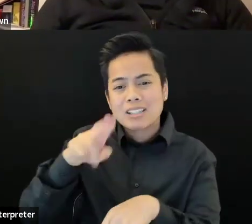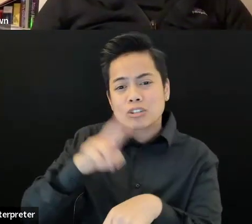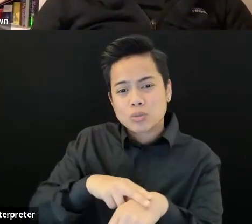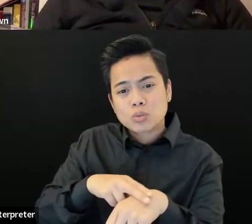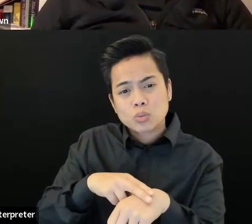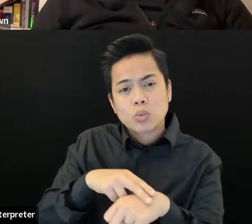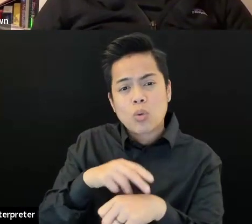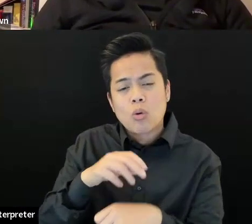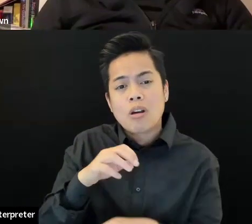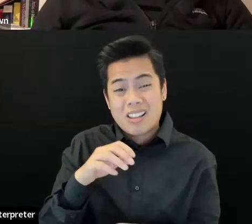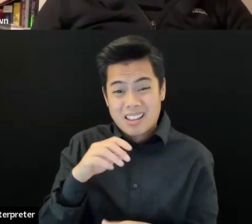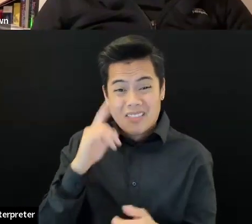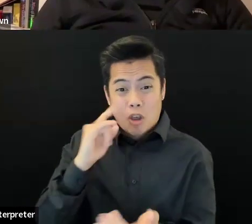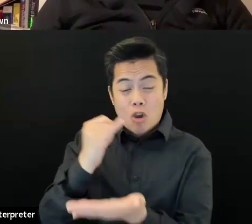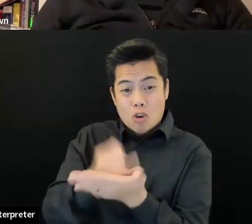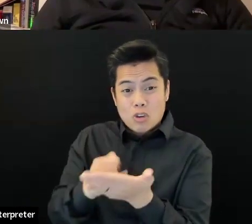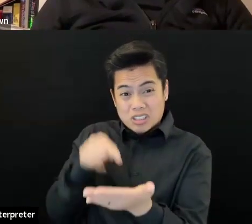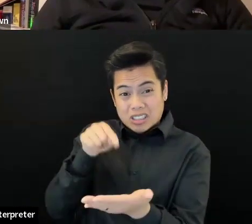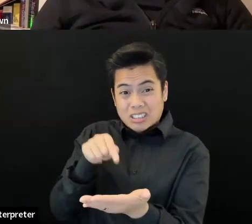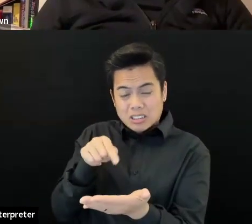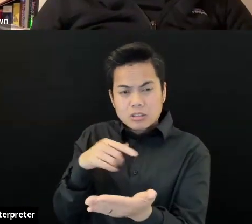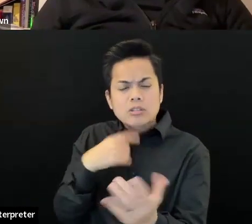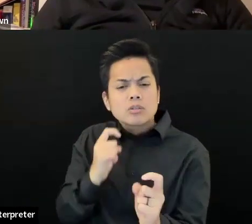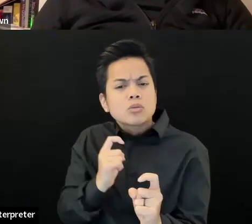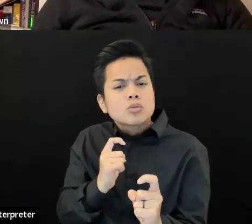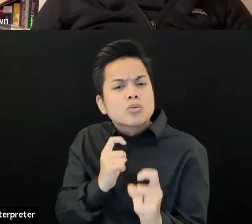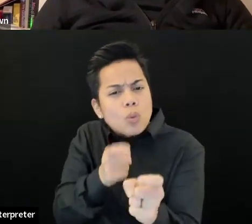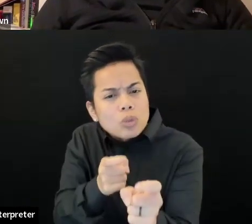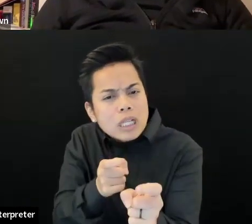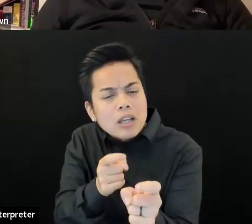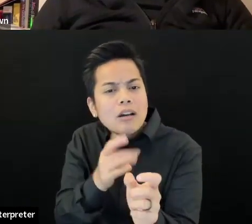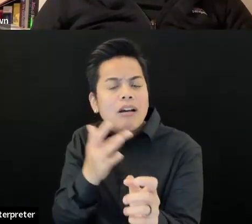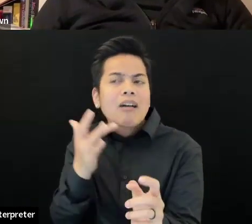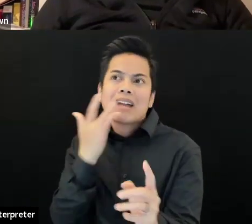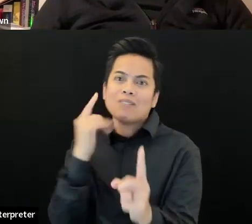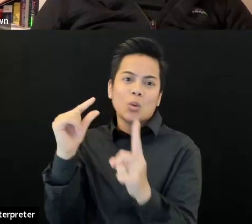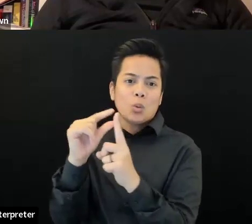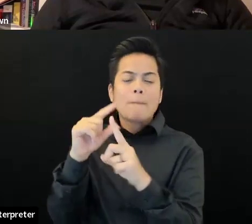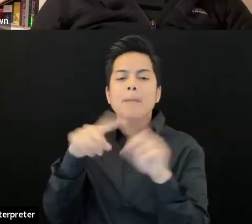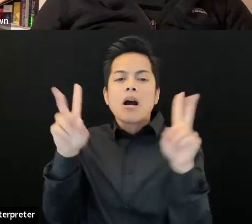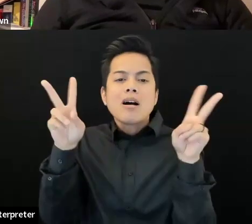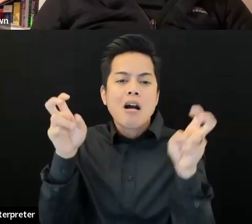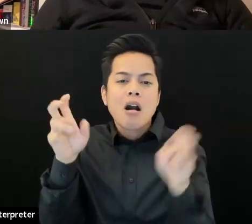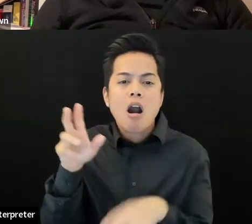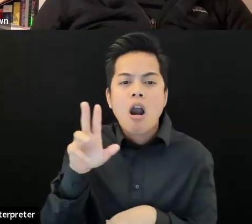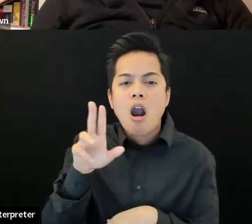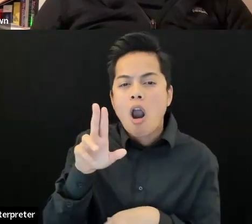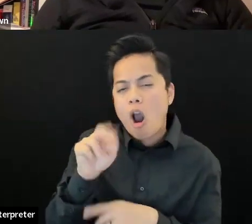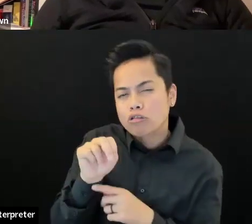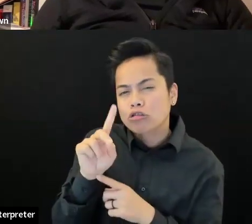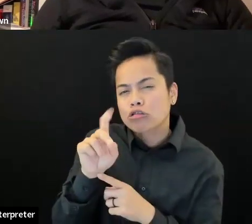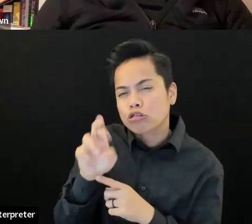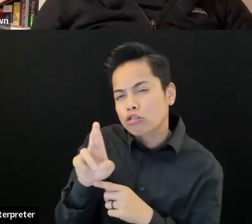favorite word, but right now underrepresented is what's being used community, um, as well as some smaller,